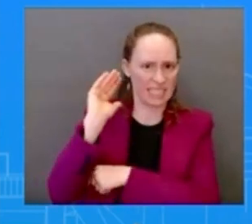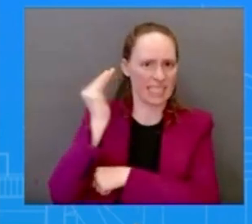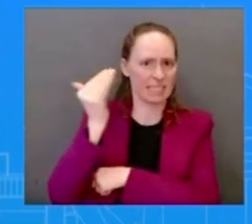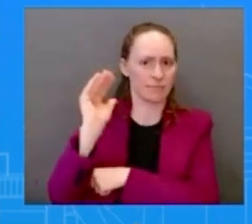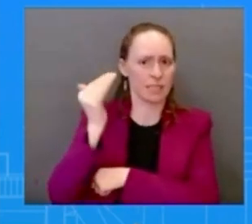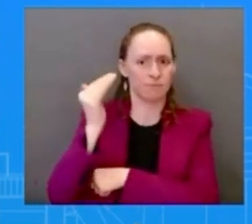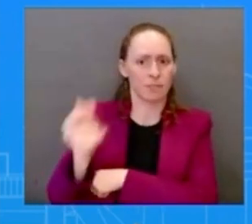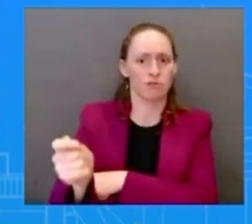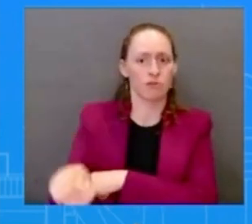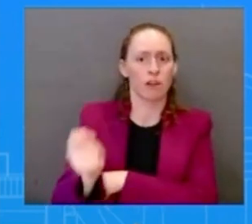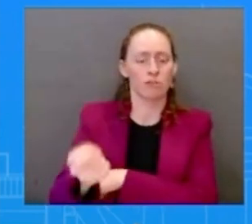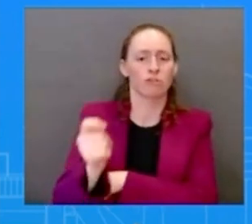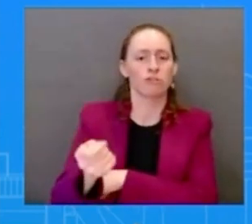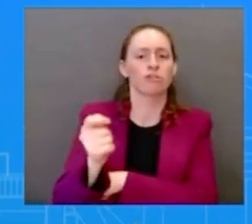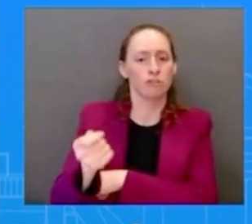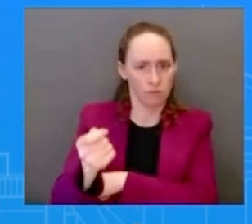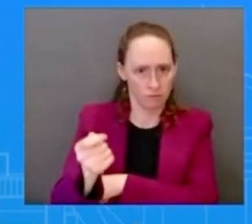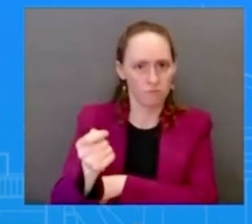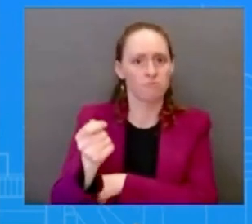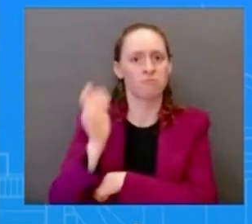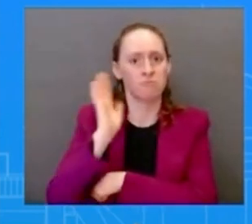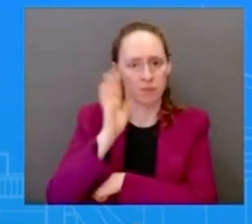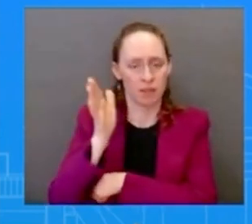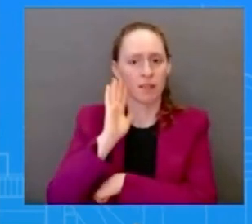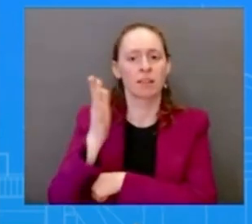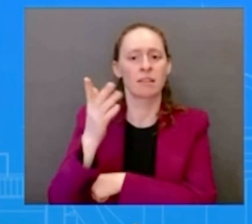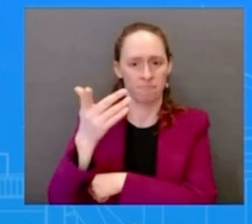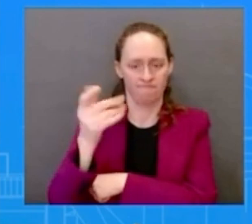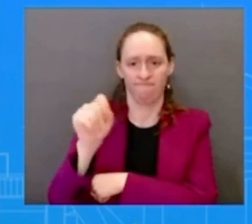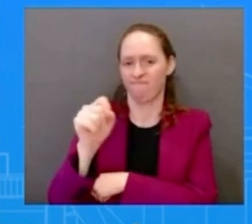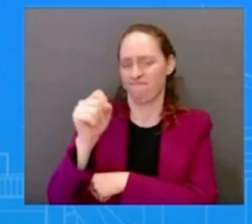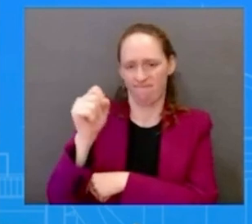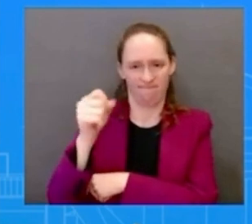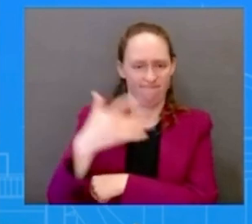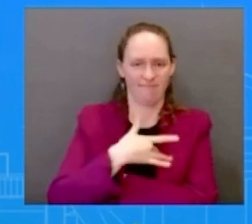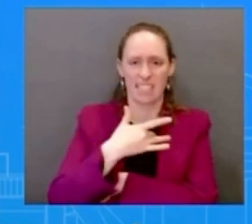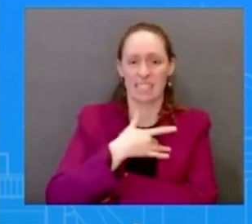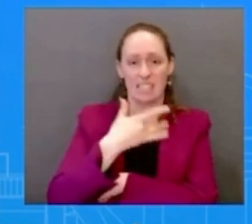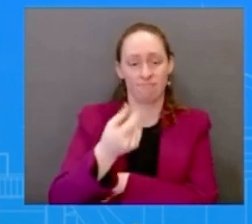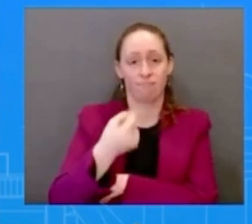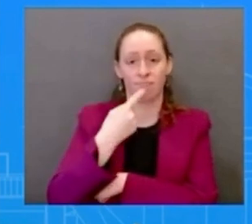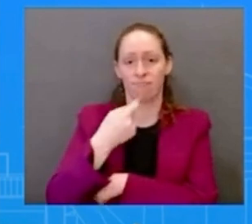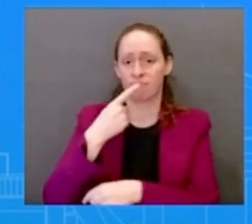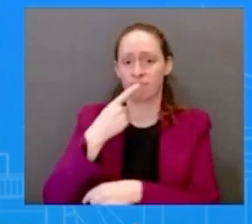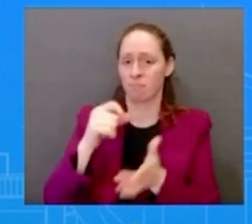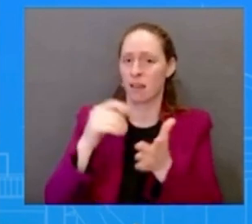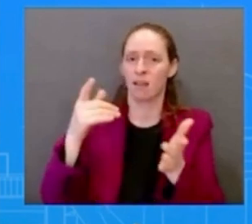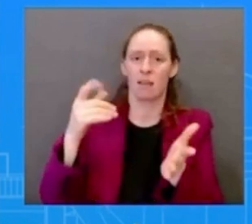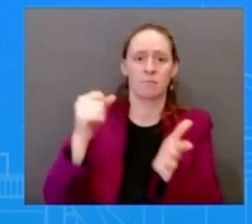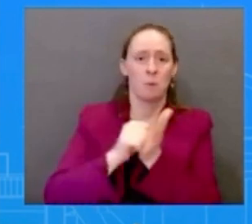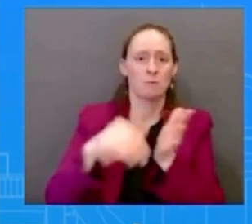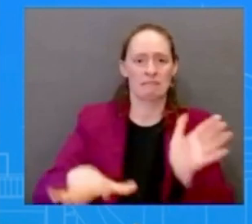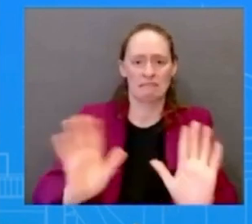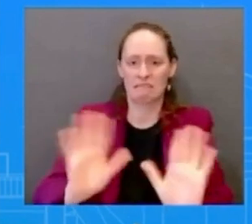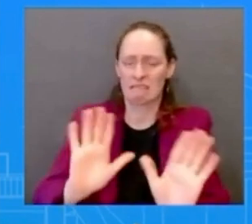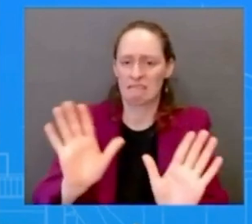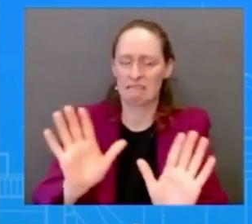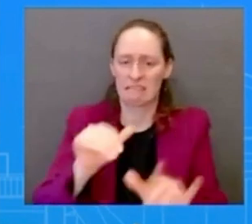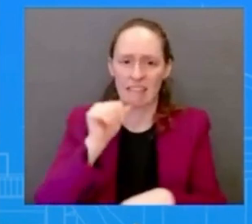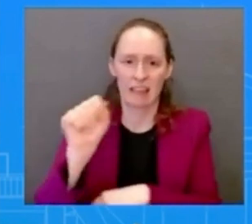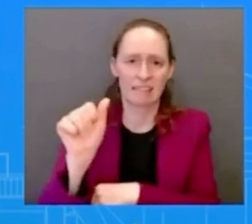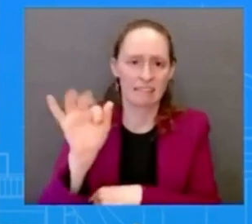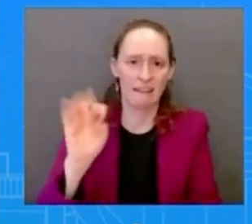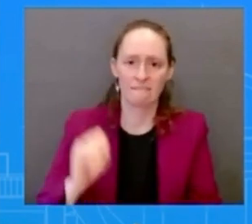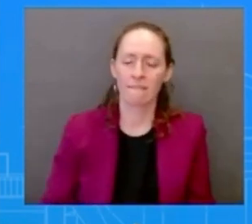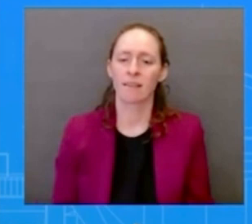litigation that's currently happening uh uh get stay out of or put say anything uh that might get in the way there but this is about fda's